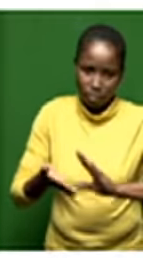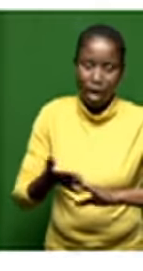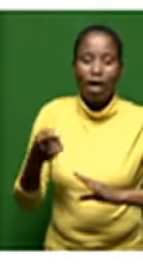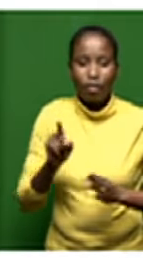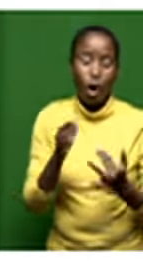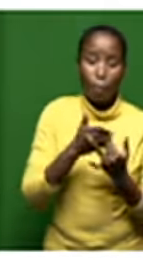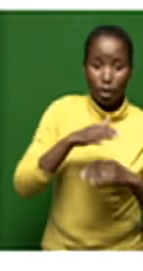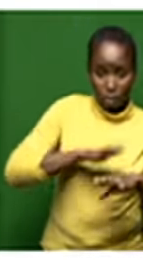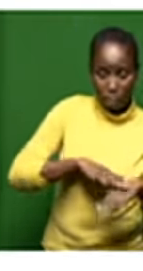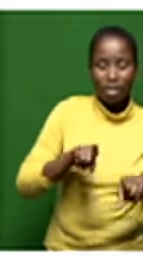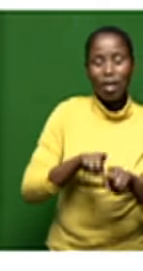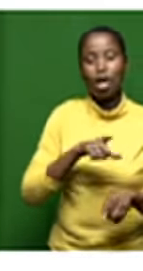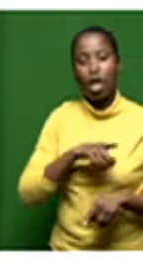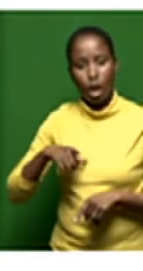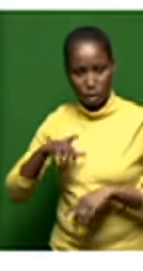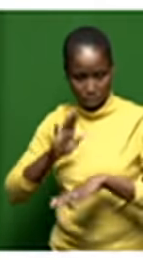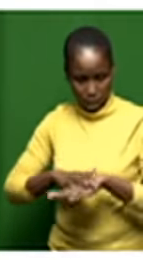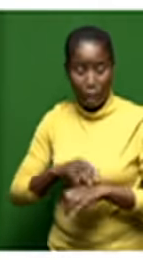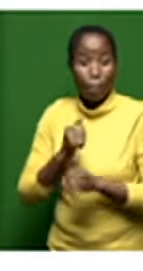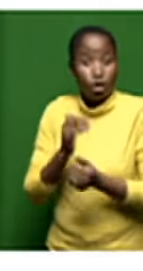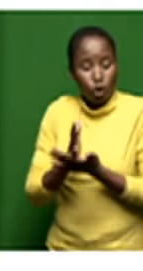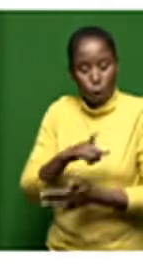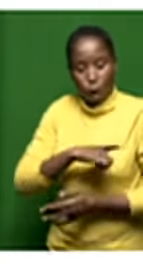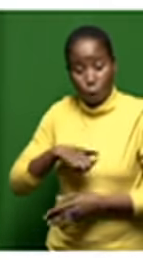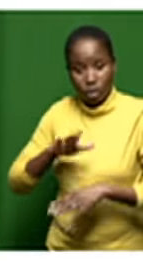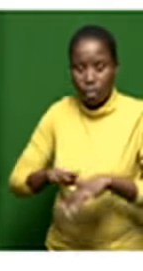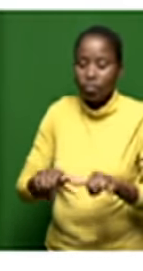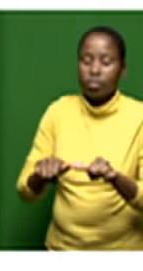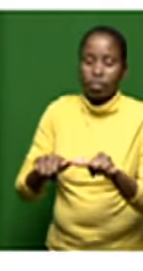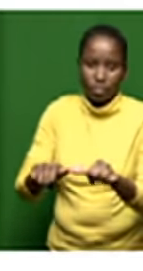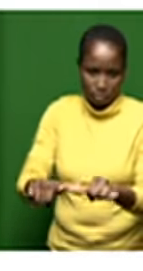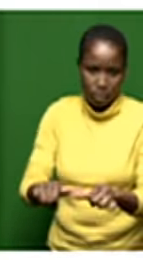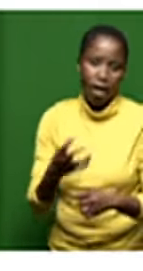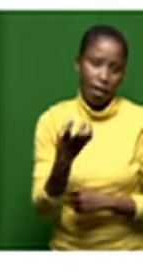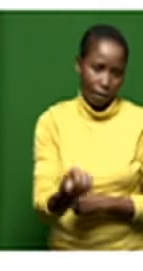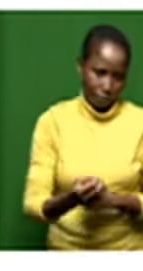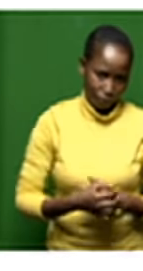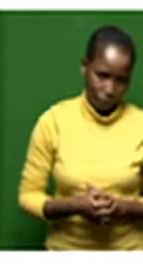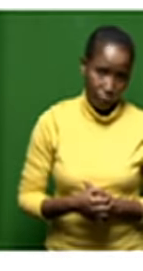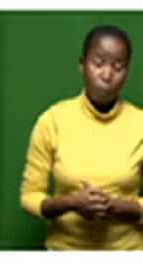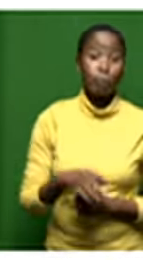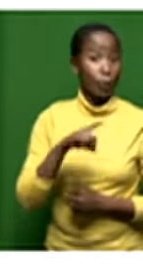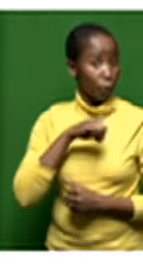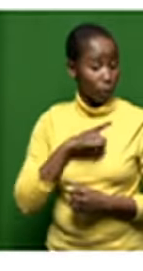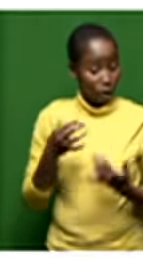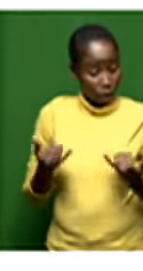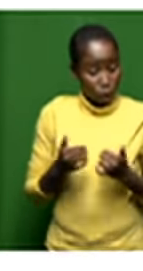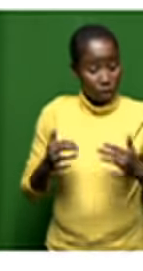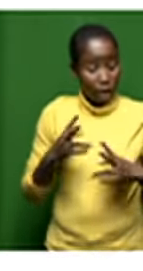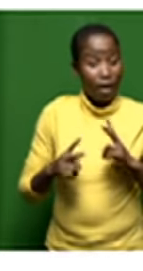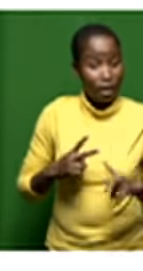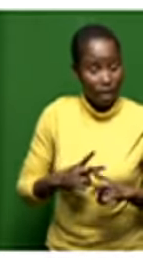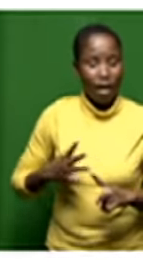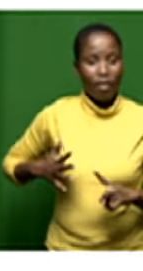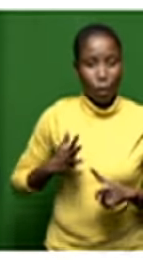term to ensure that there is long term sustainability in the entity so the reason we are restarting now is to protect